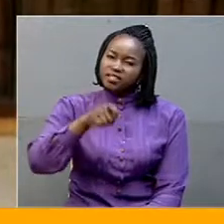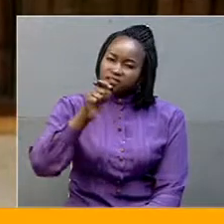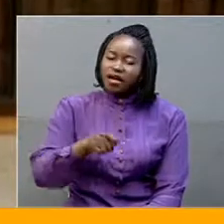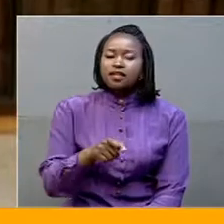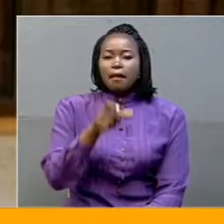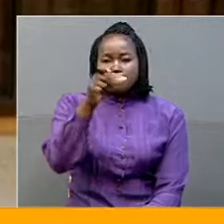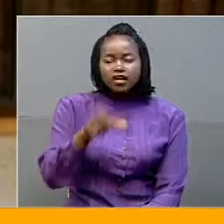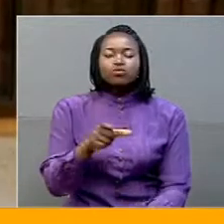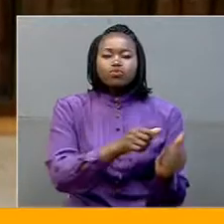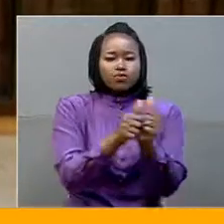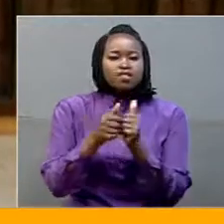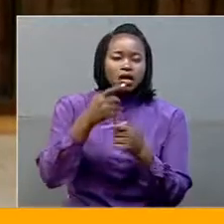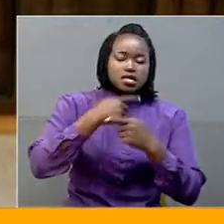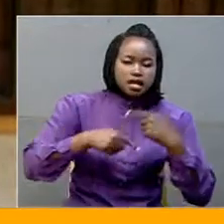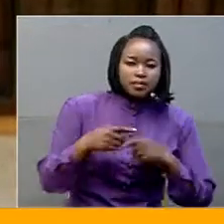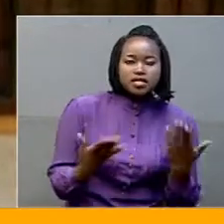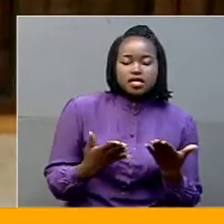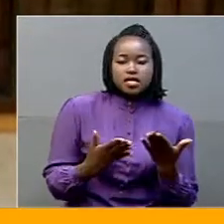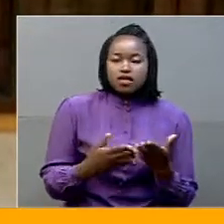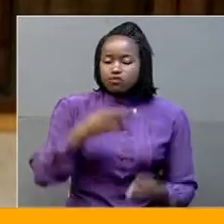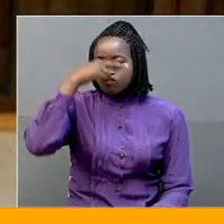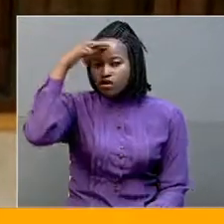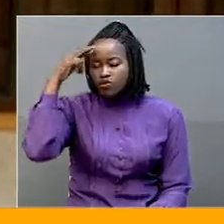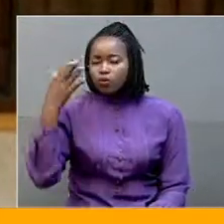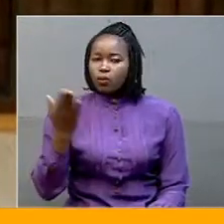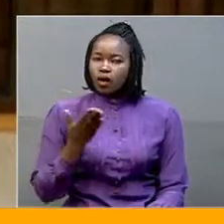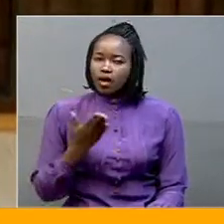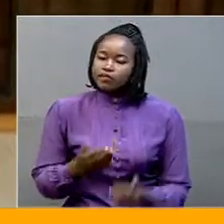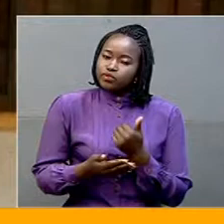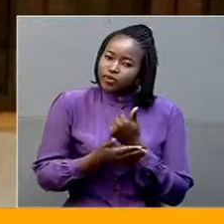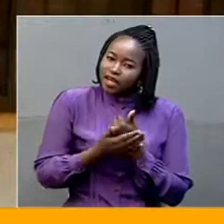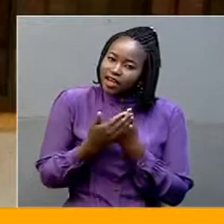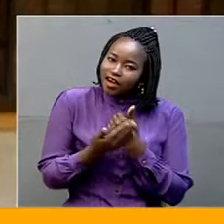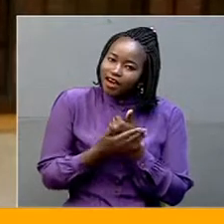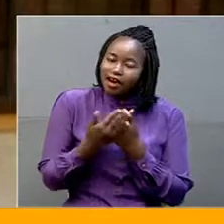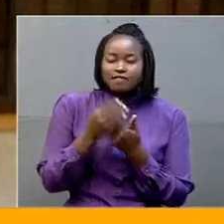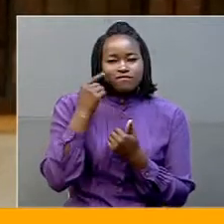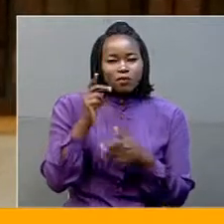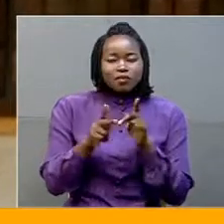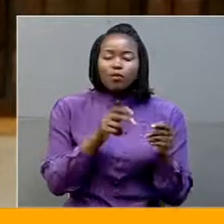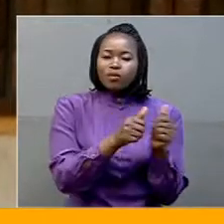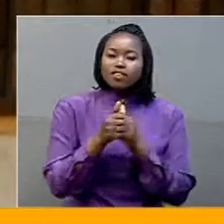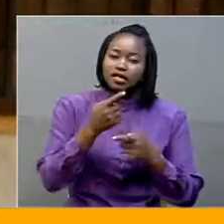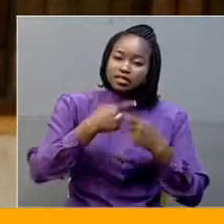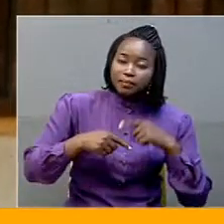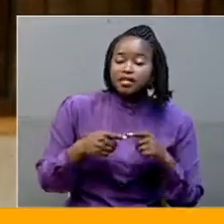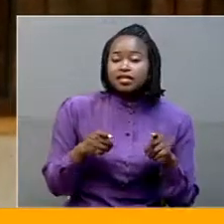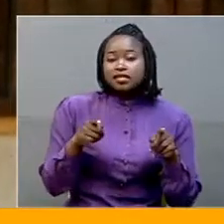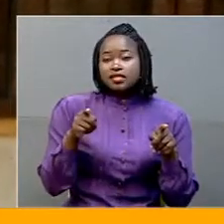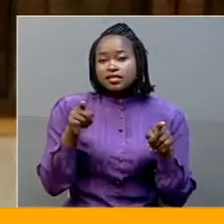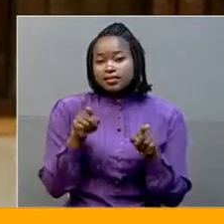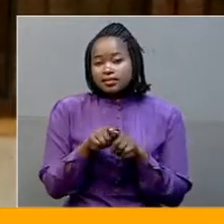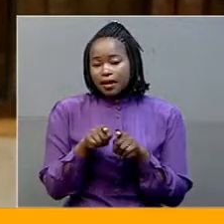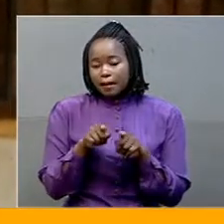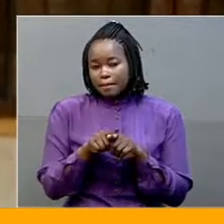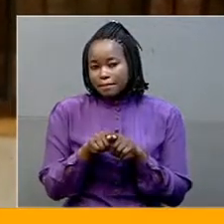with a disability. The main reason is for him to cater, him or her, to cater for people with disabilities. Even curses for people